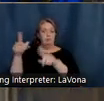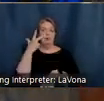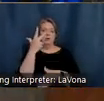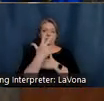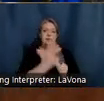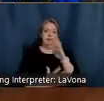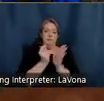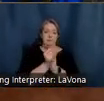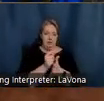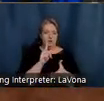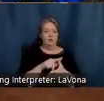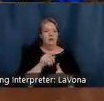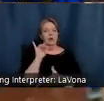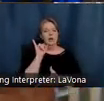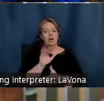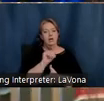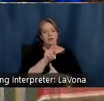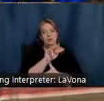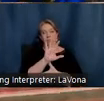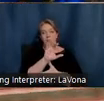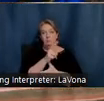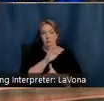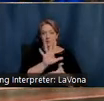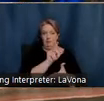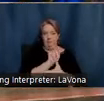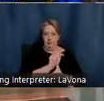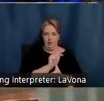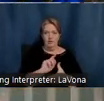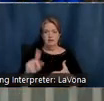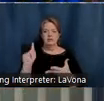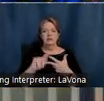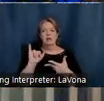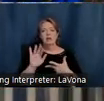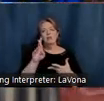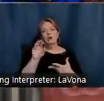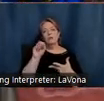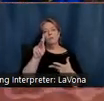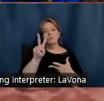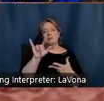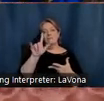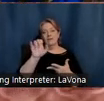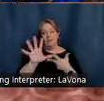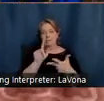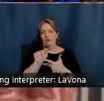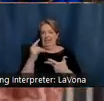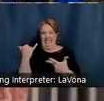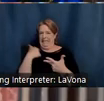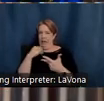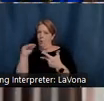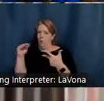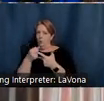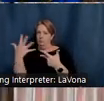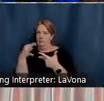the Brookville period, which I did not speak about today, and the Brown County period. We use photographs taken